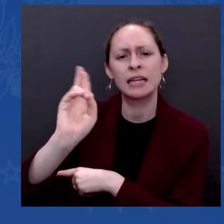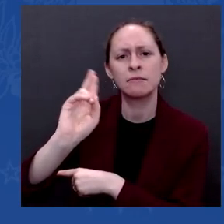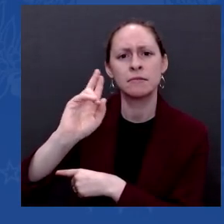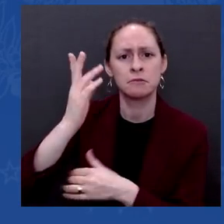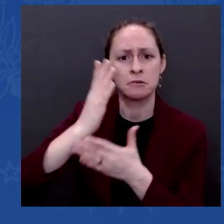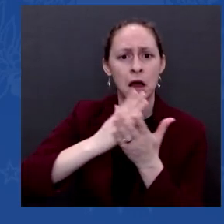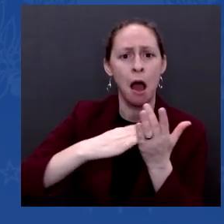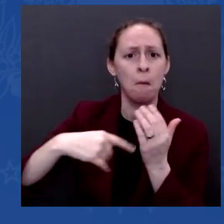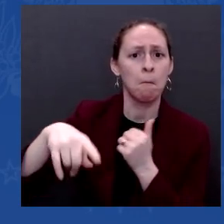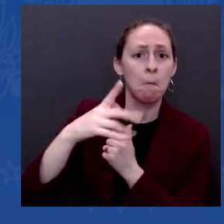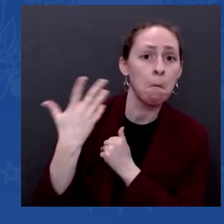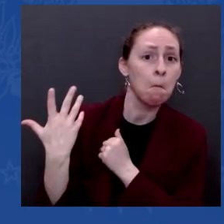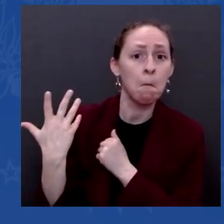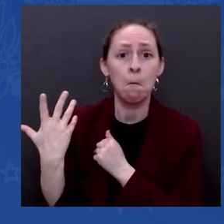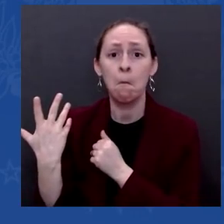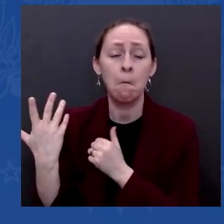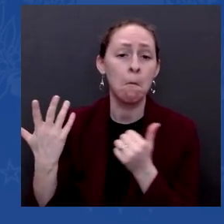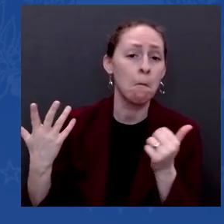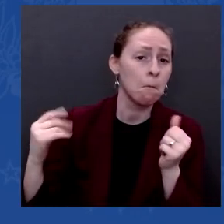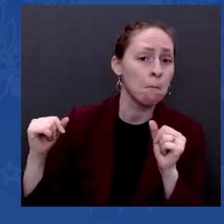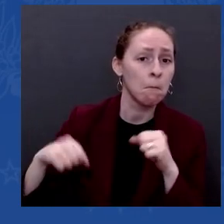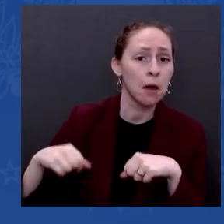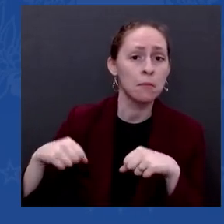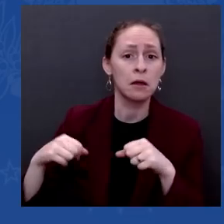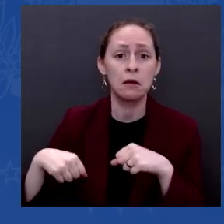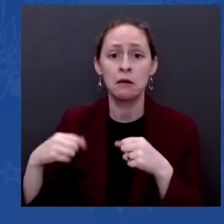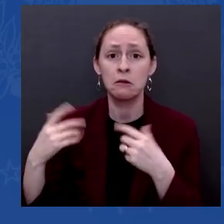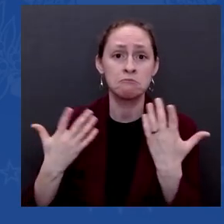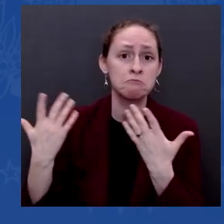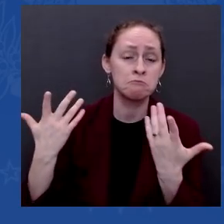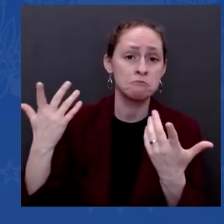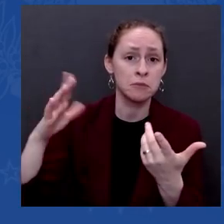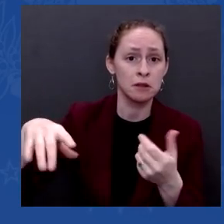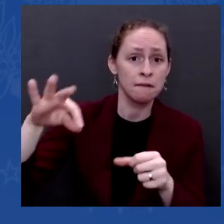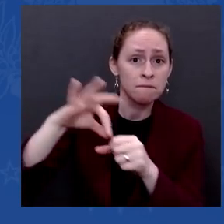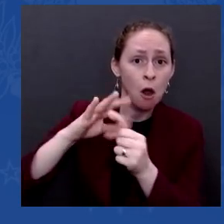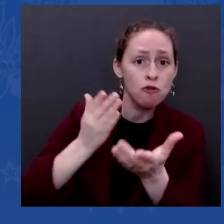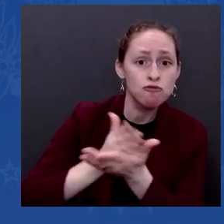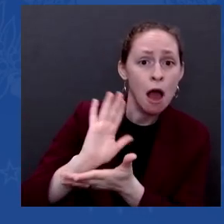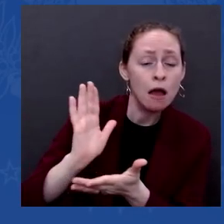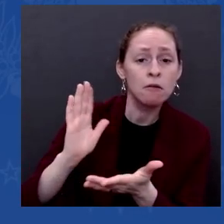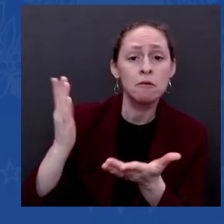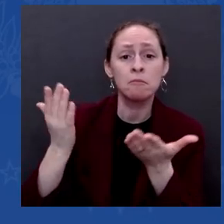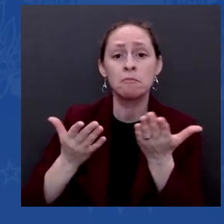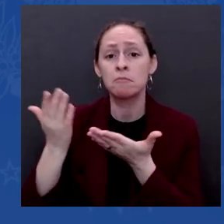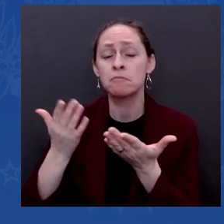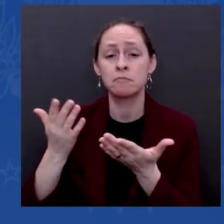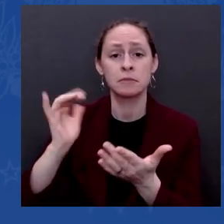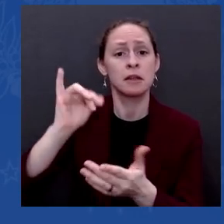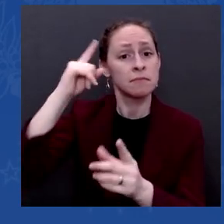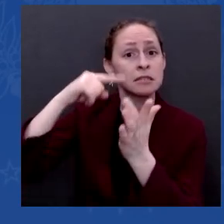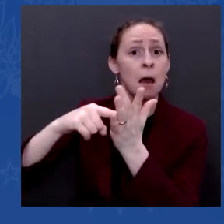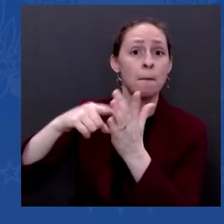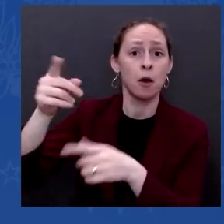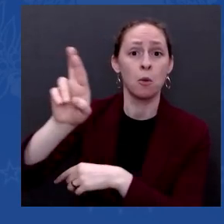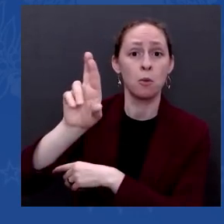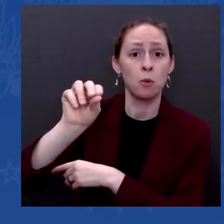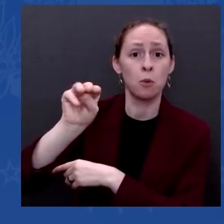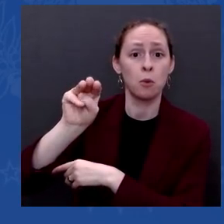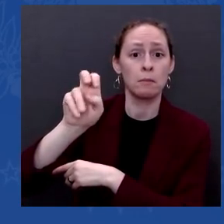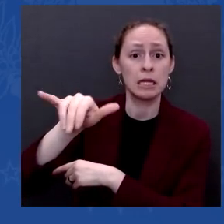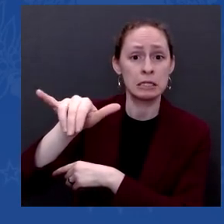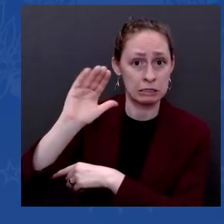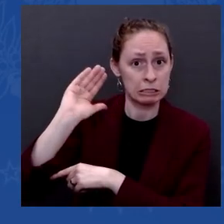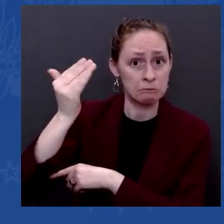received a phone call from this White House. Why not? Well, I like — look, Mitt Romney's a straight guy. He's — and